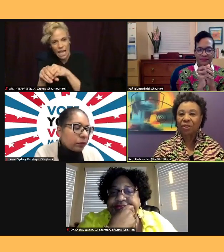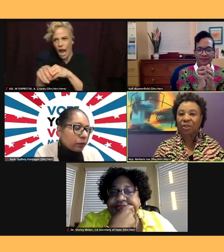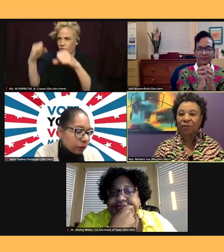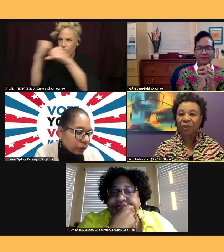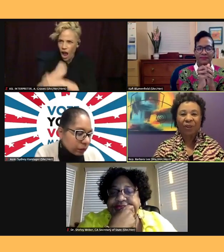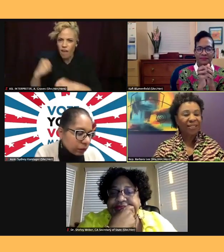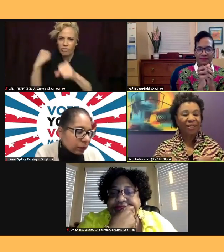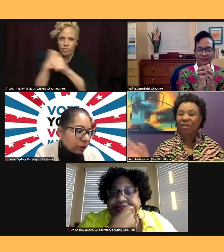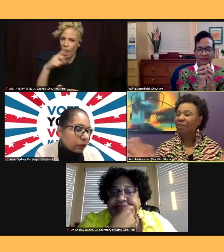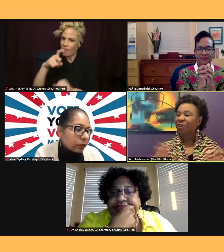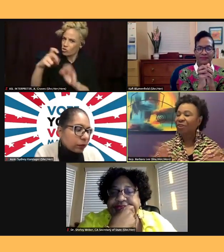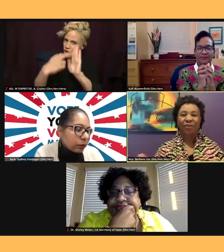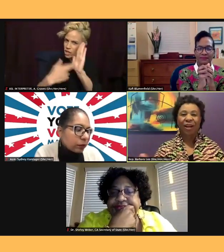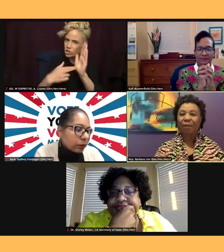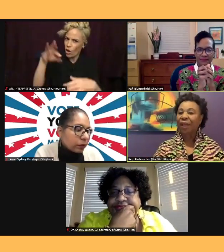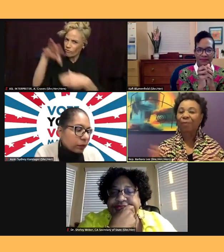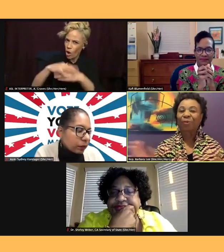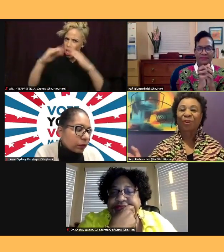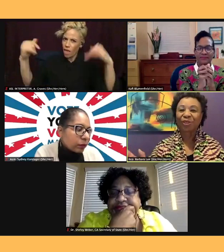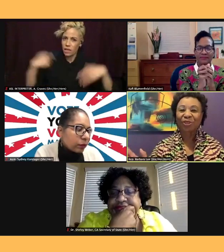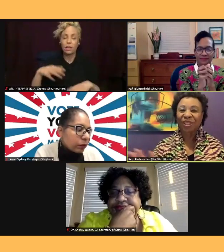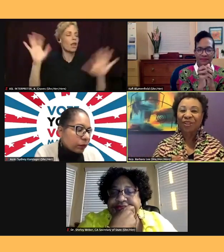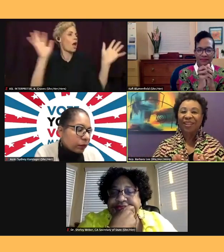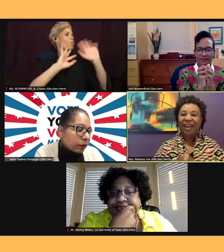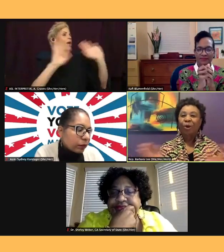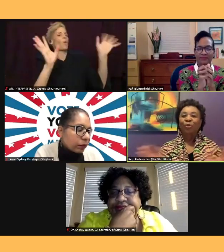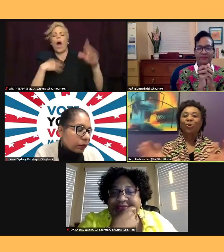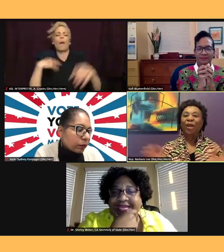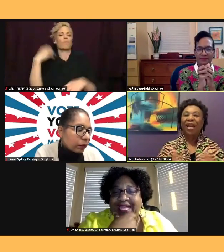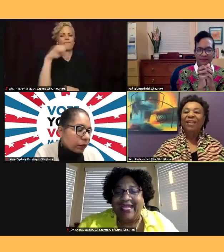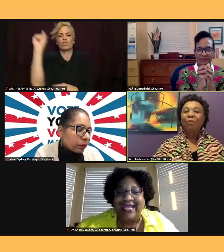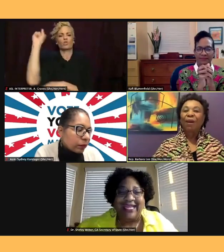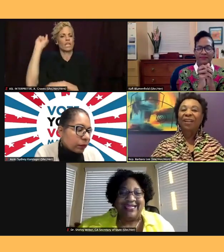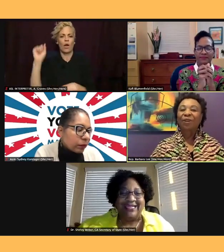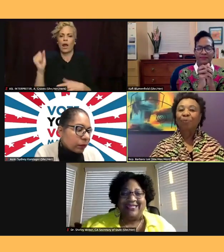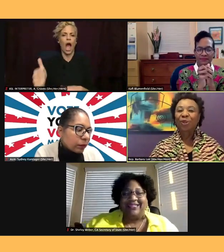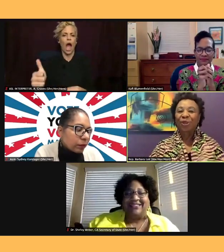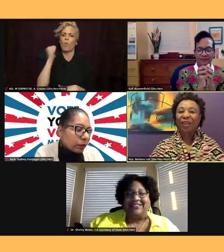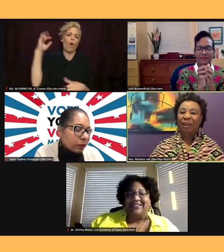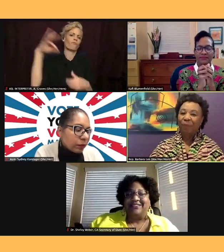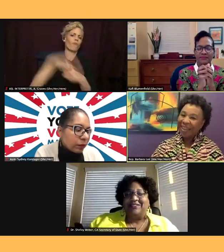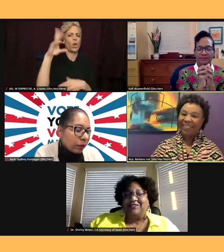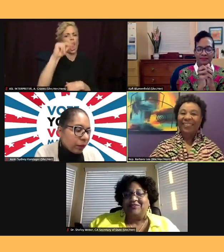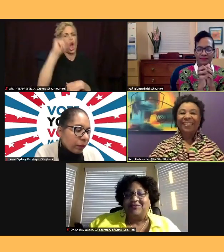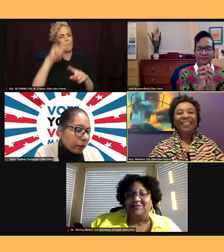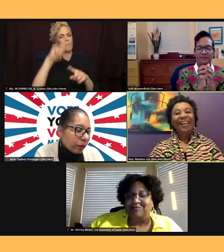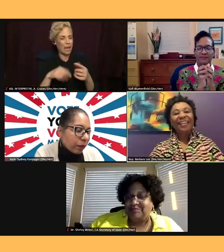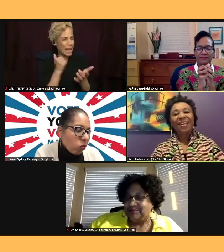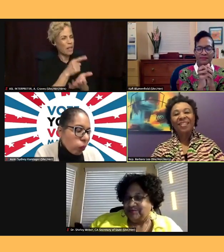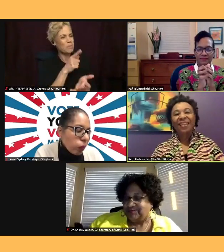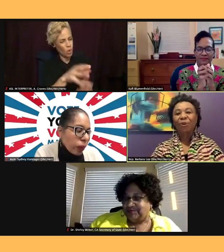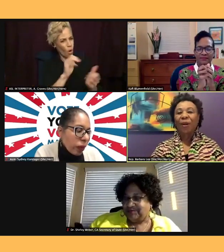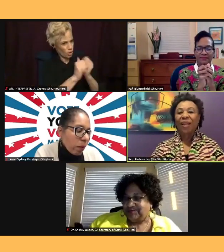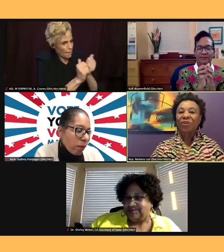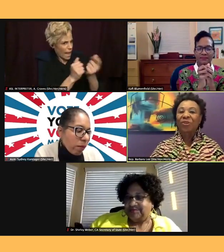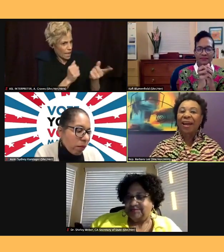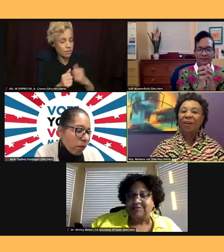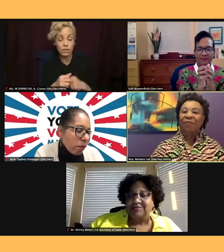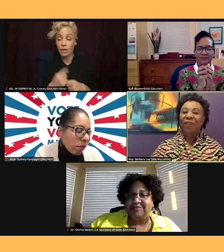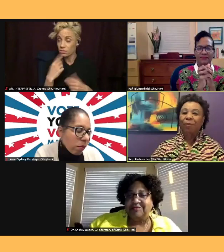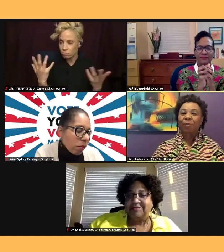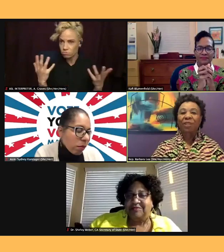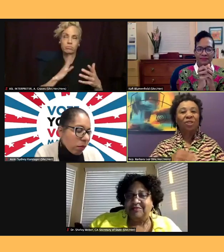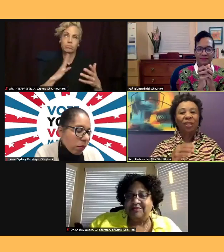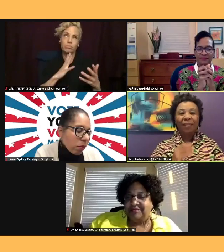said, no, no, no, not me. I'm a revolutionary. I don't do that, but I'll help you in your campaign. And so I said, what do I do and how do I find you? So she